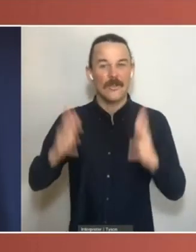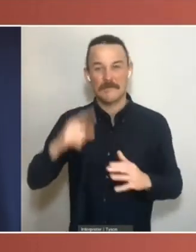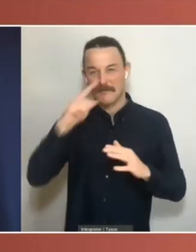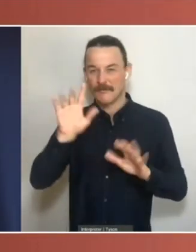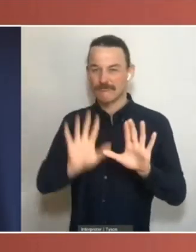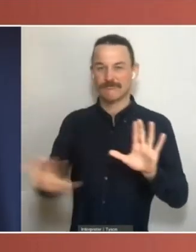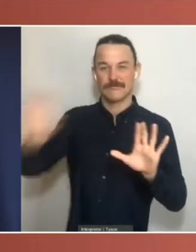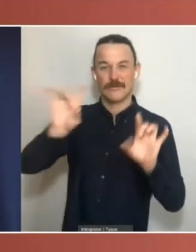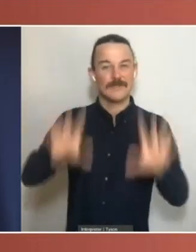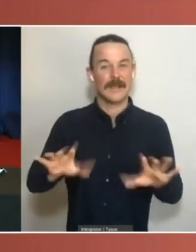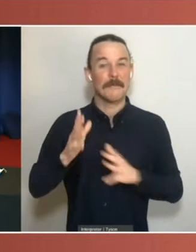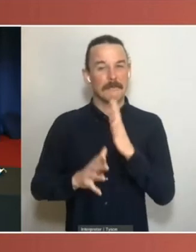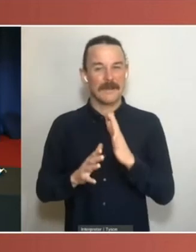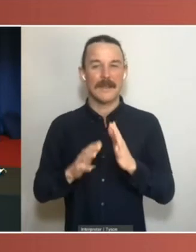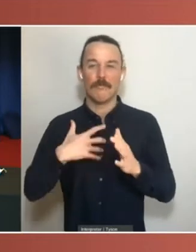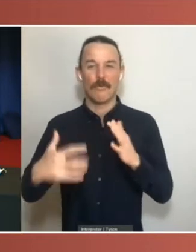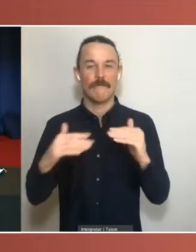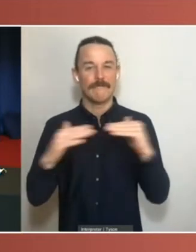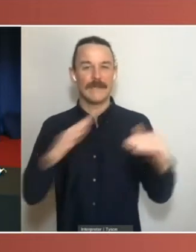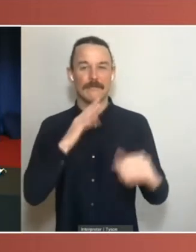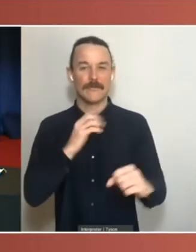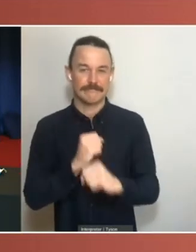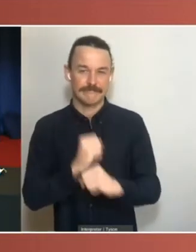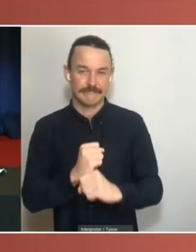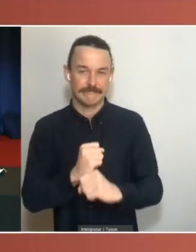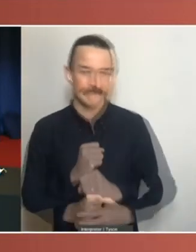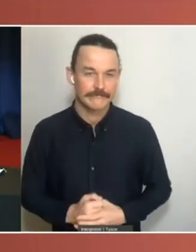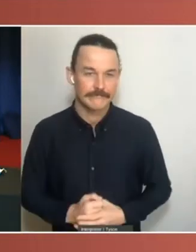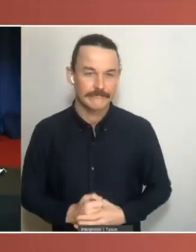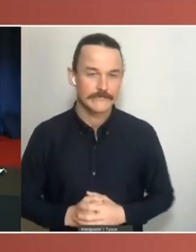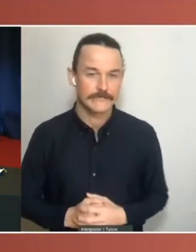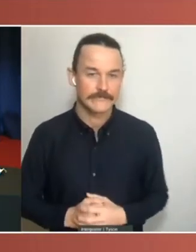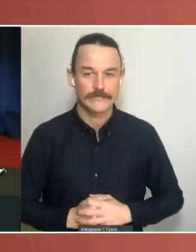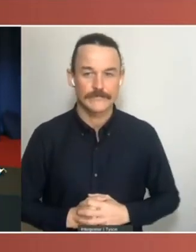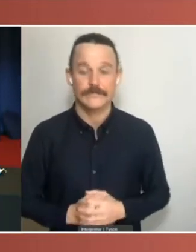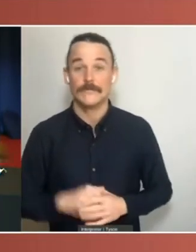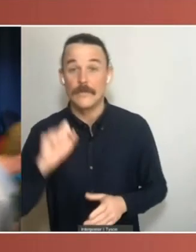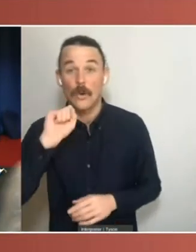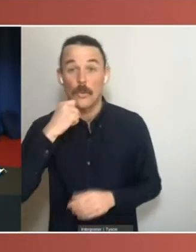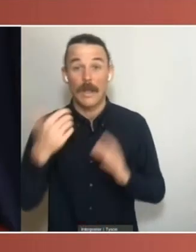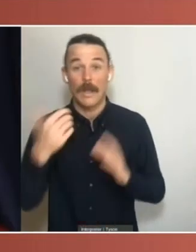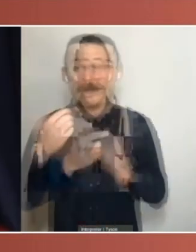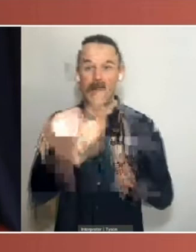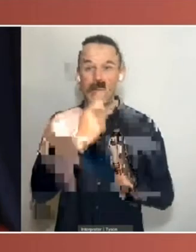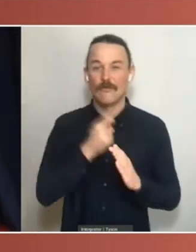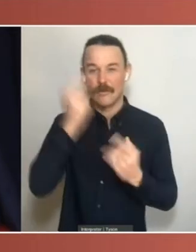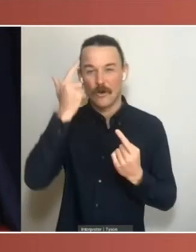Yeah, thank you. I'll just add a few thoughts. The first, of course, is just that there's a big constitutional